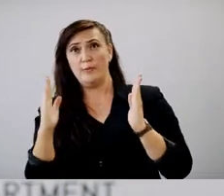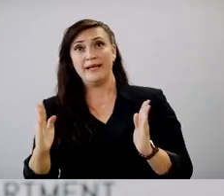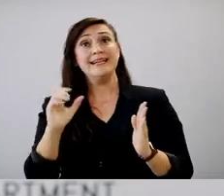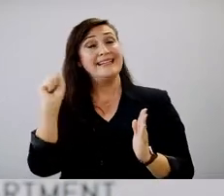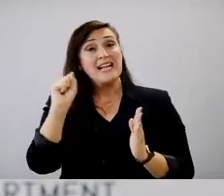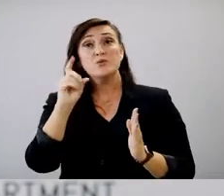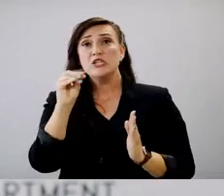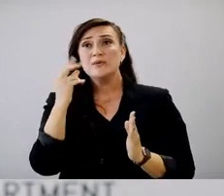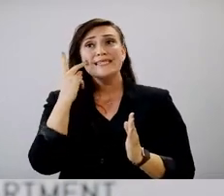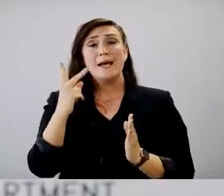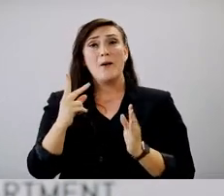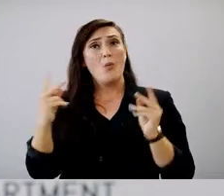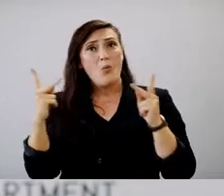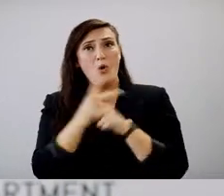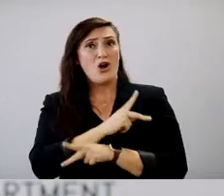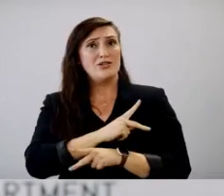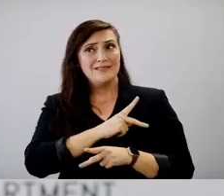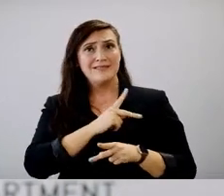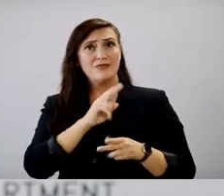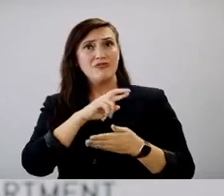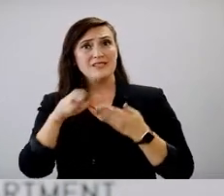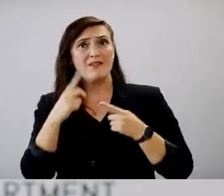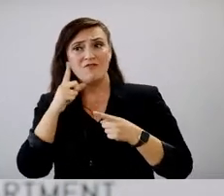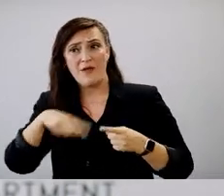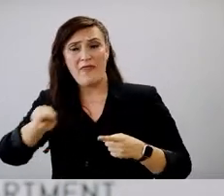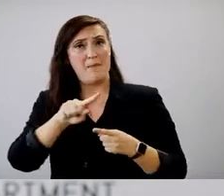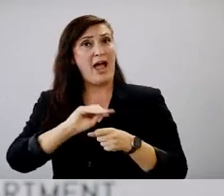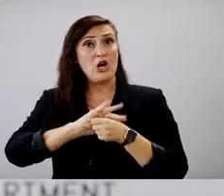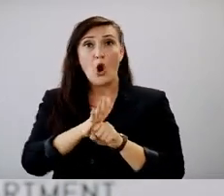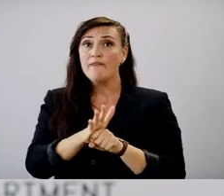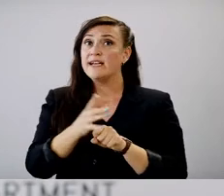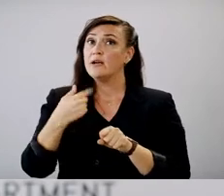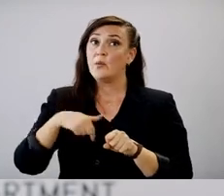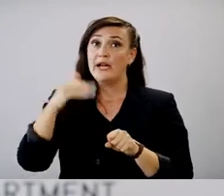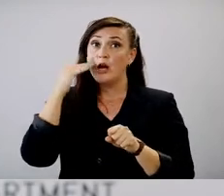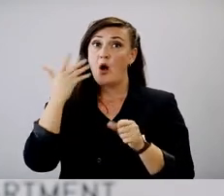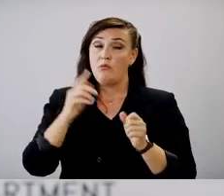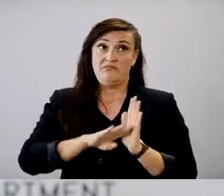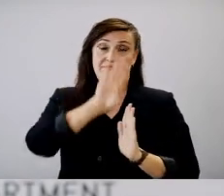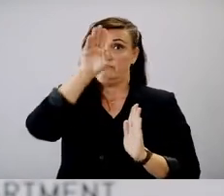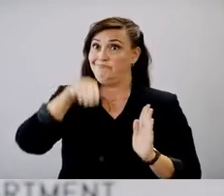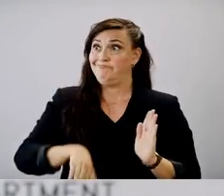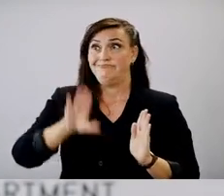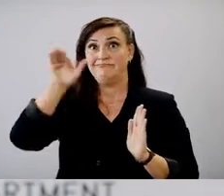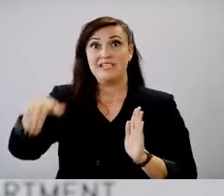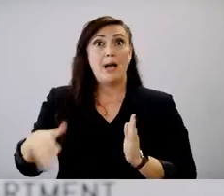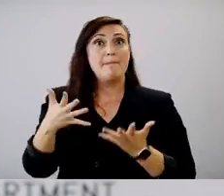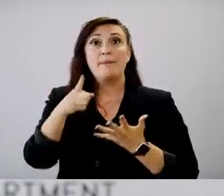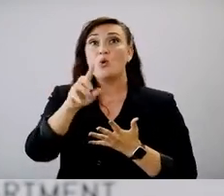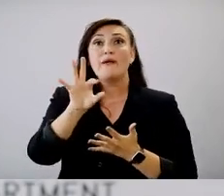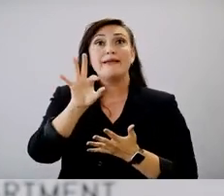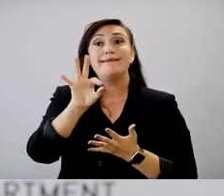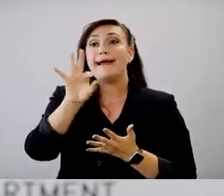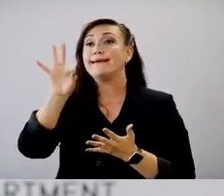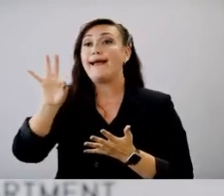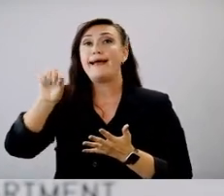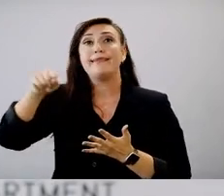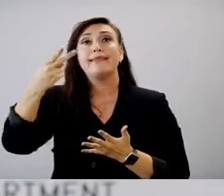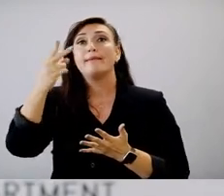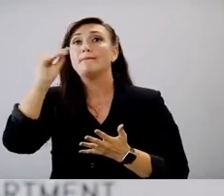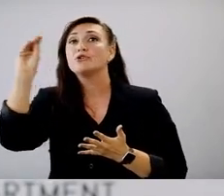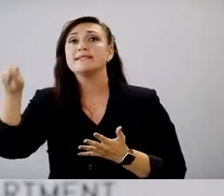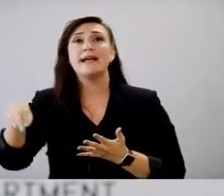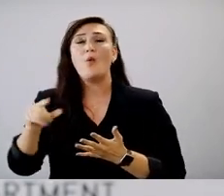more severe outcomes and COVID is predictably unpredictable. And you might be the 99% that